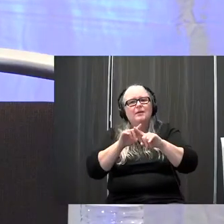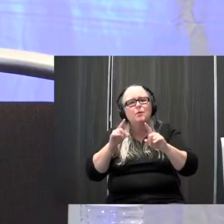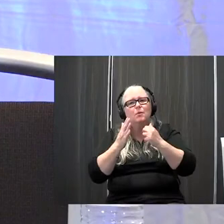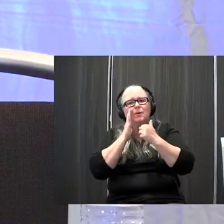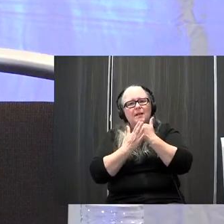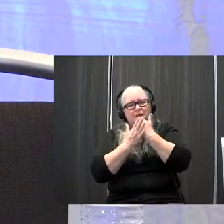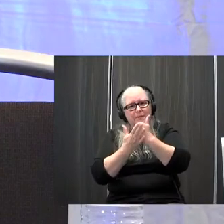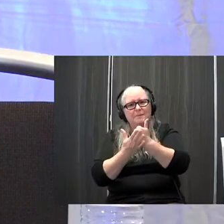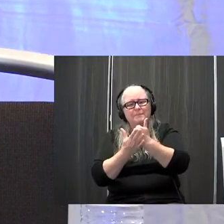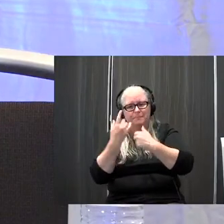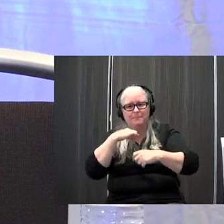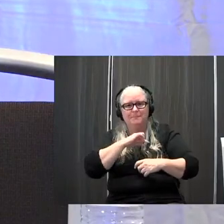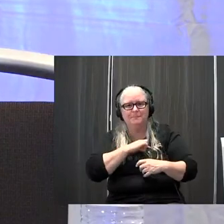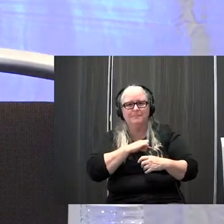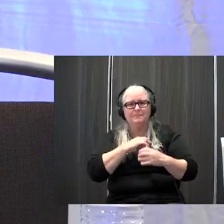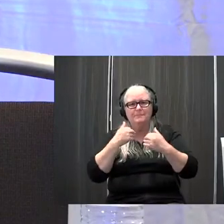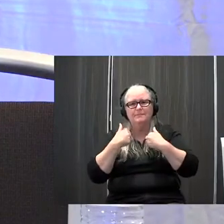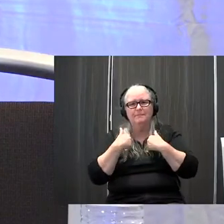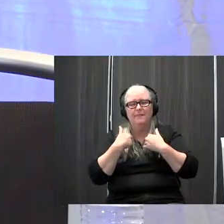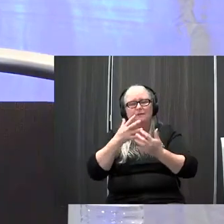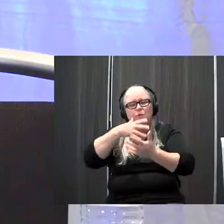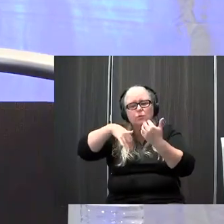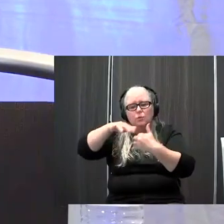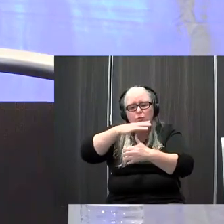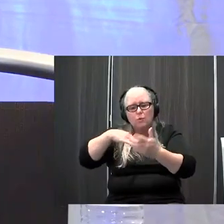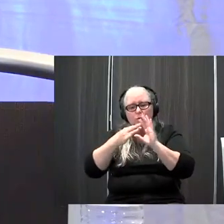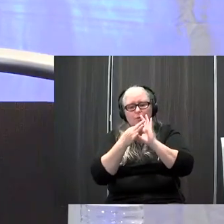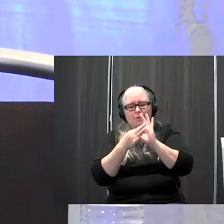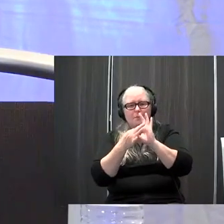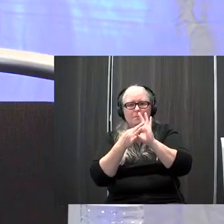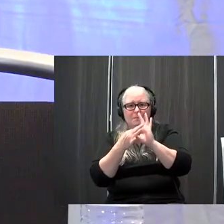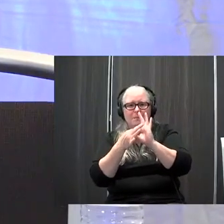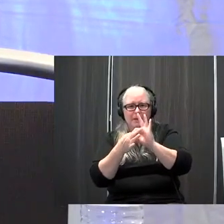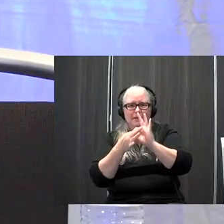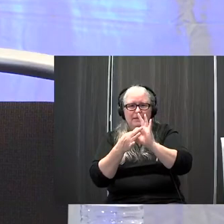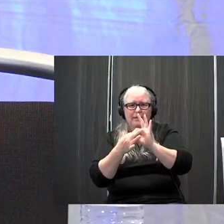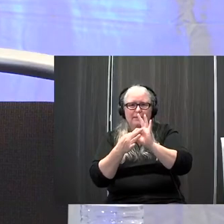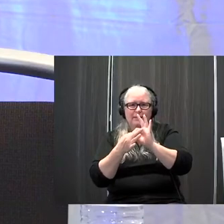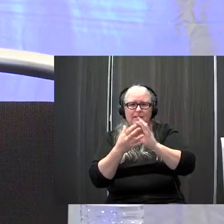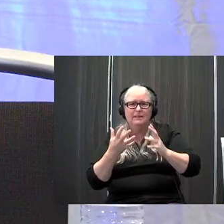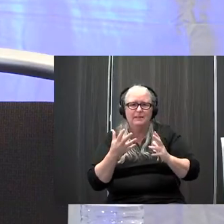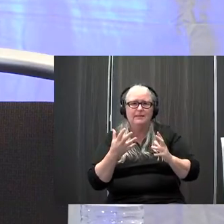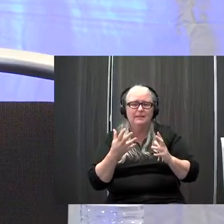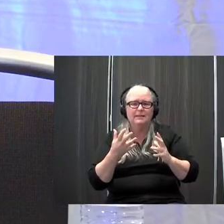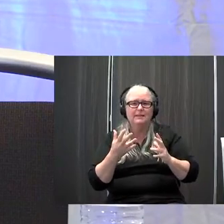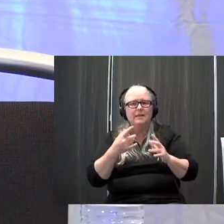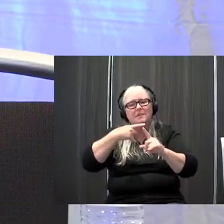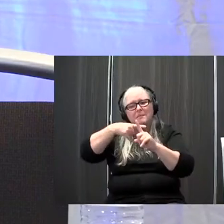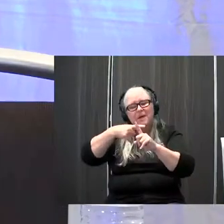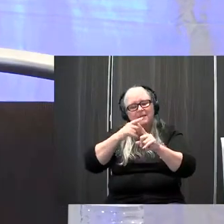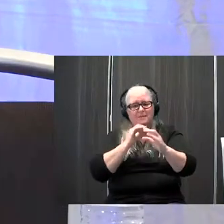engage in greater social bonding and communication positive communication